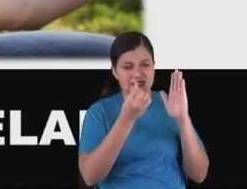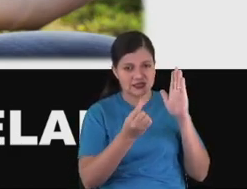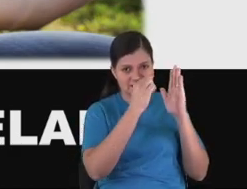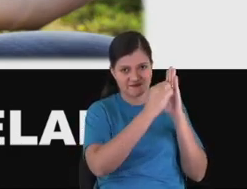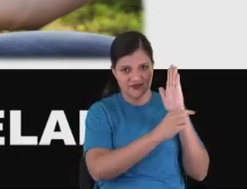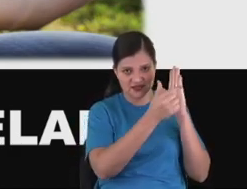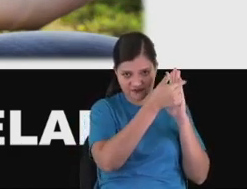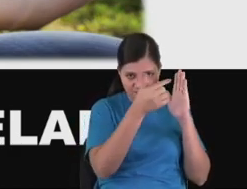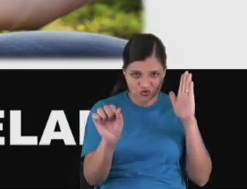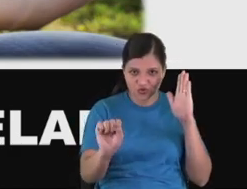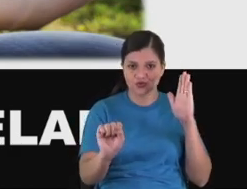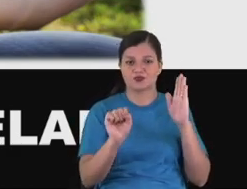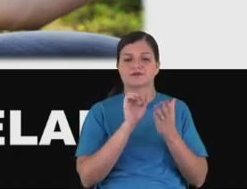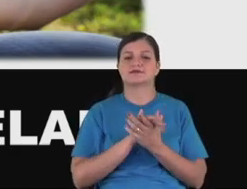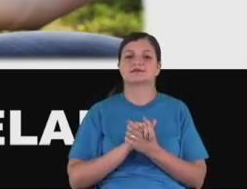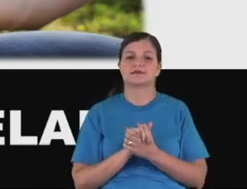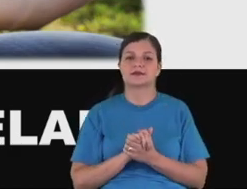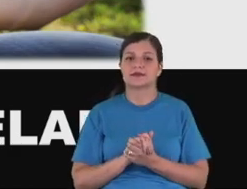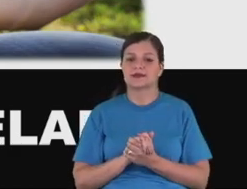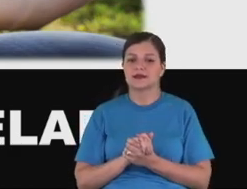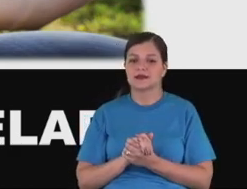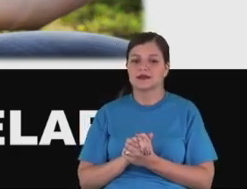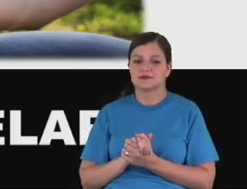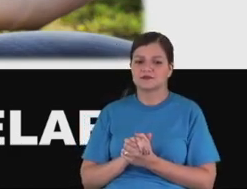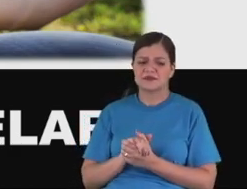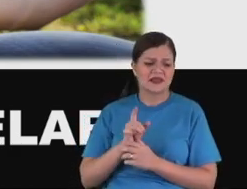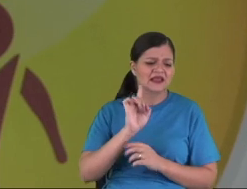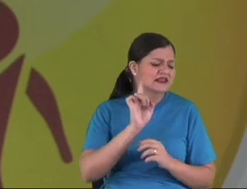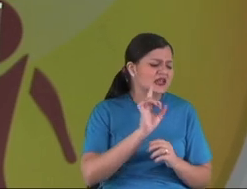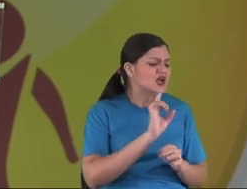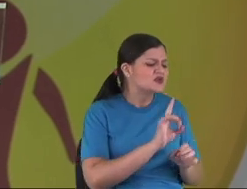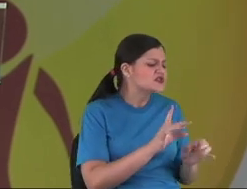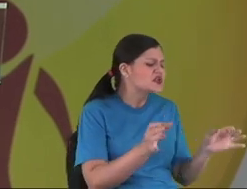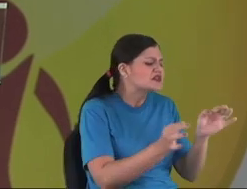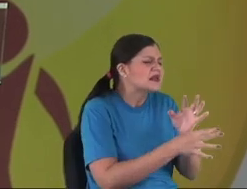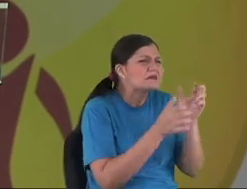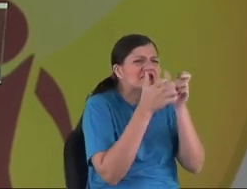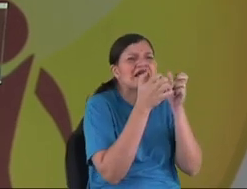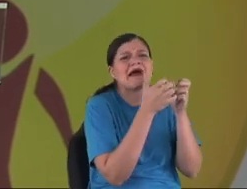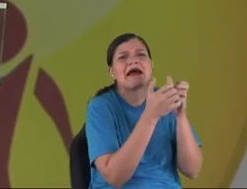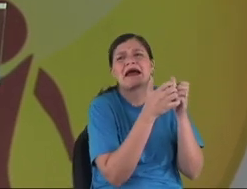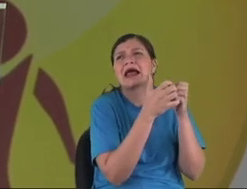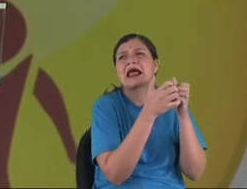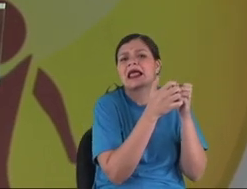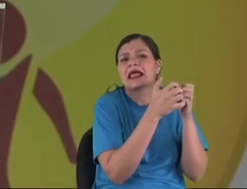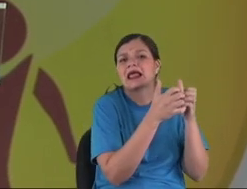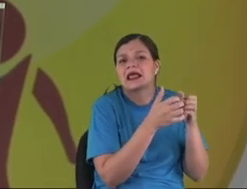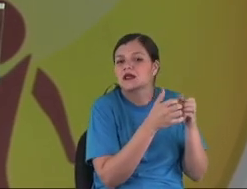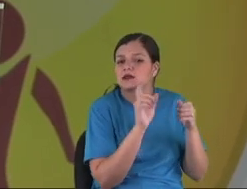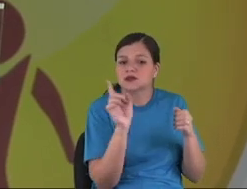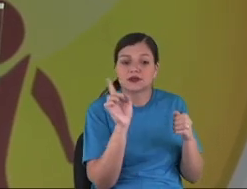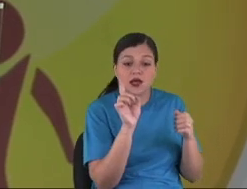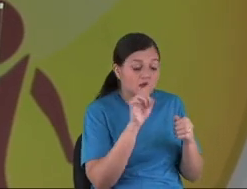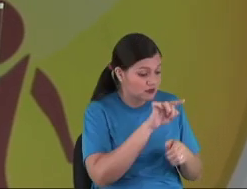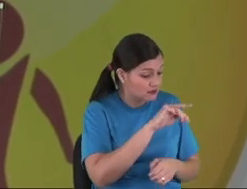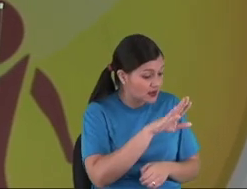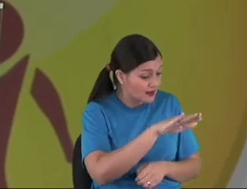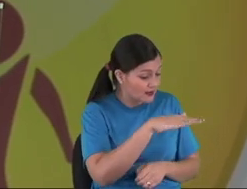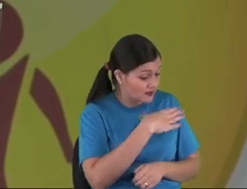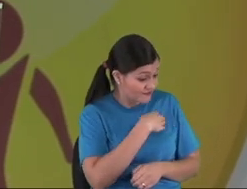Proverbs 6, 28. No, no, no, no. Just let me finish this game here.